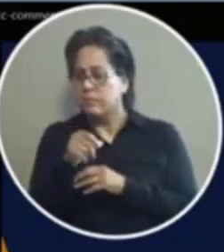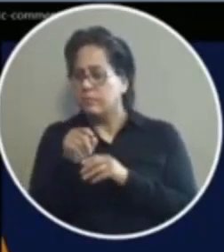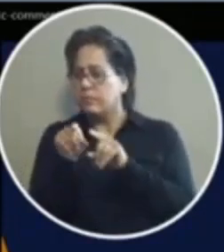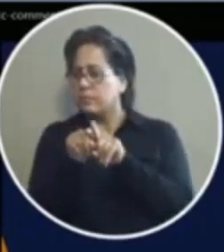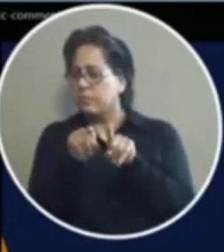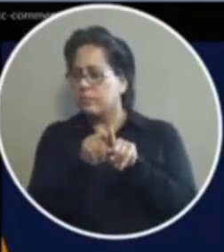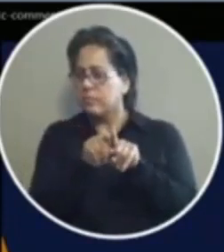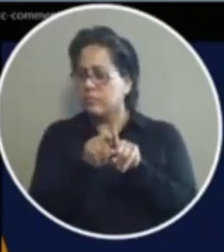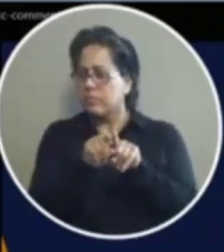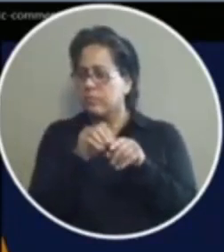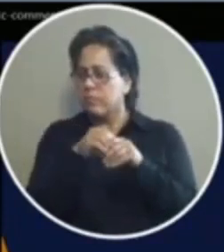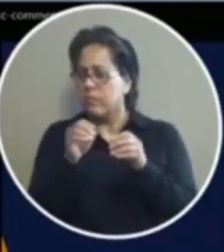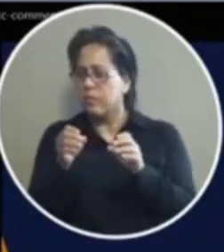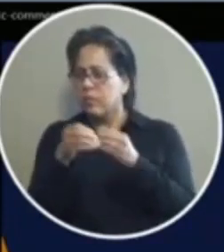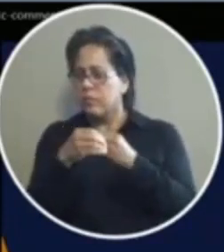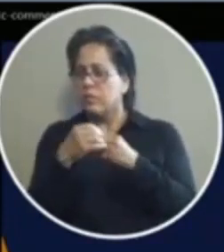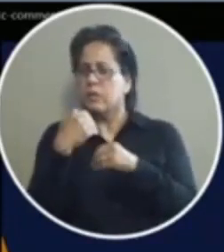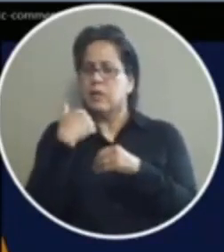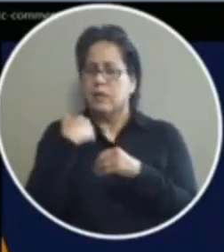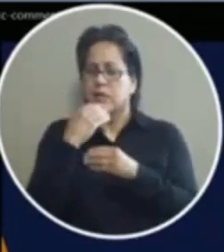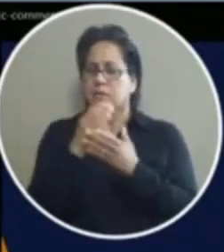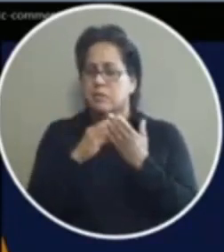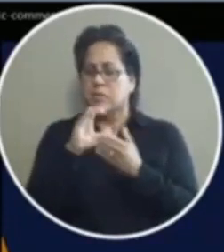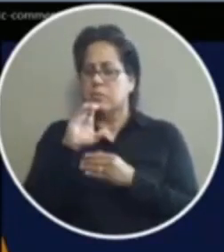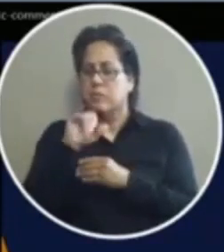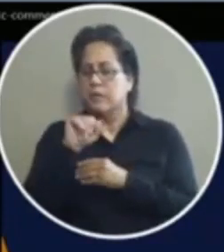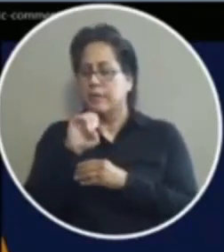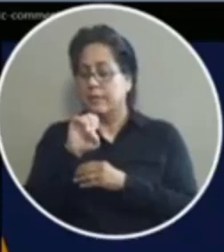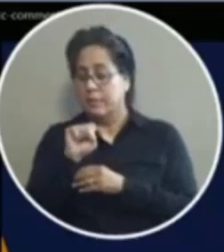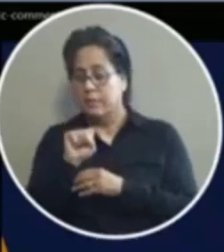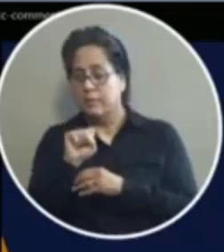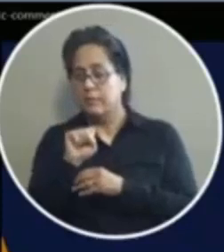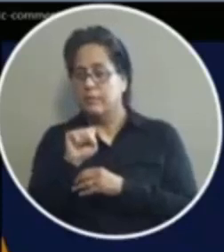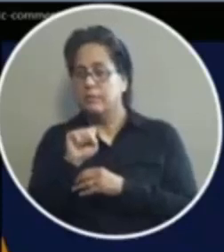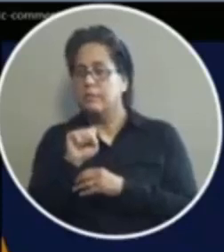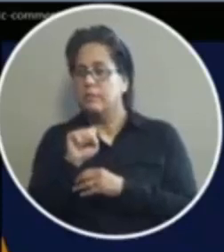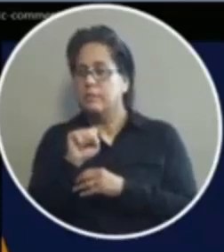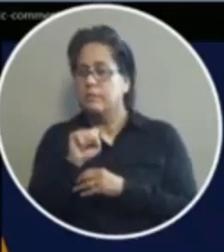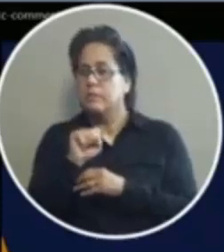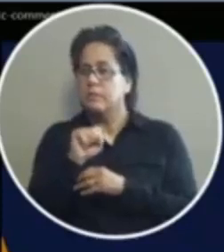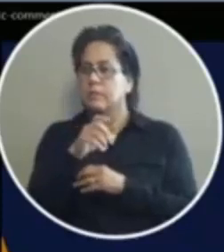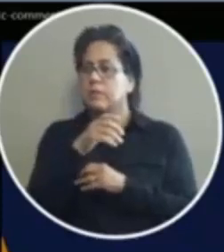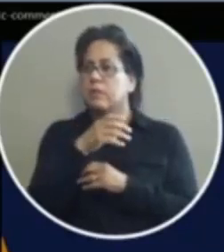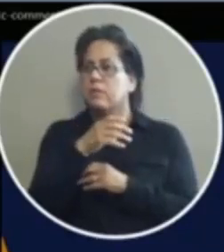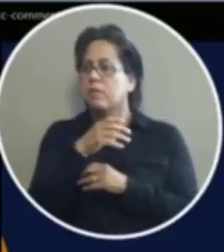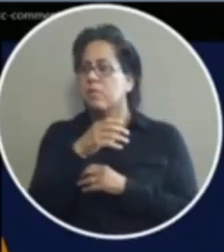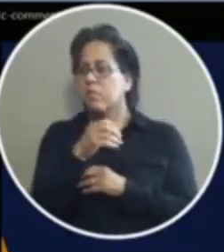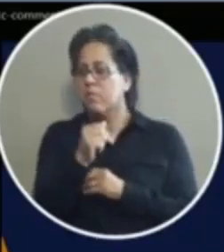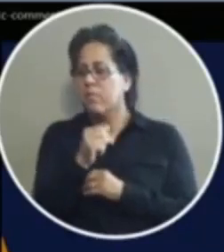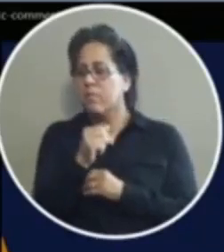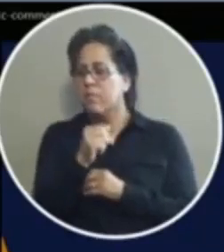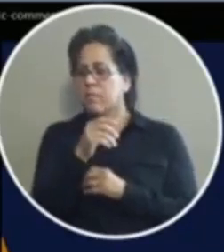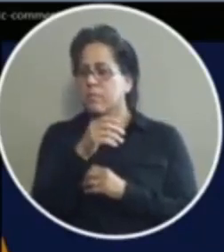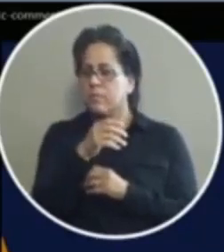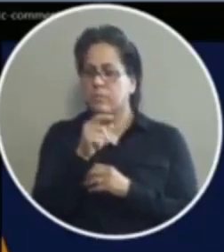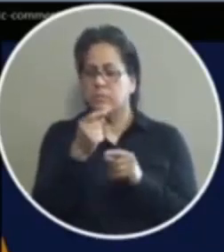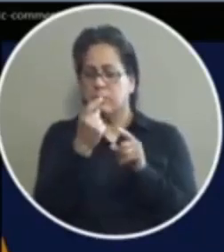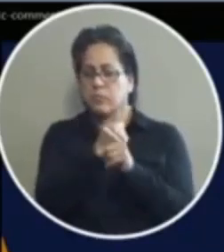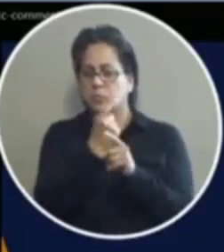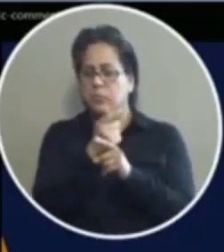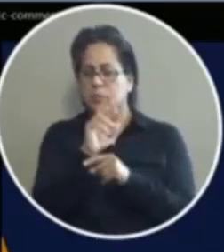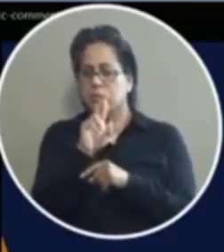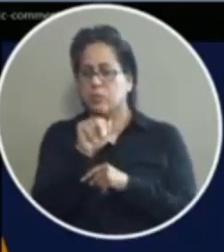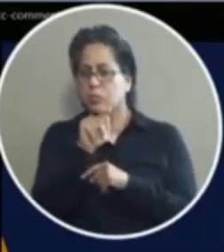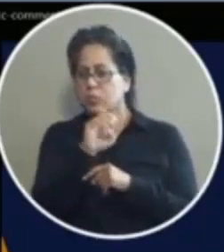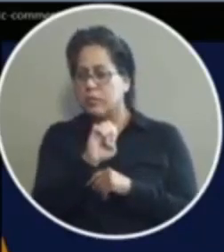in the district attorney's office and had cases brought to him in a system called quote unquote regular route regular route cases